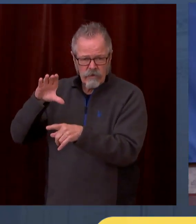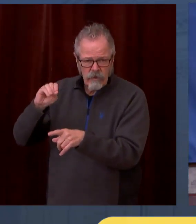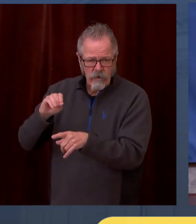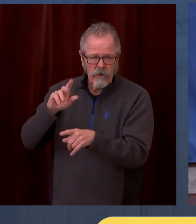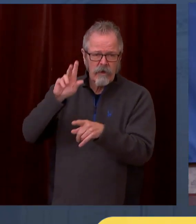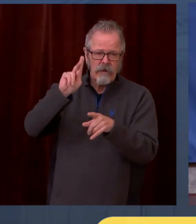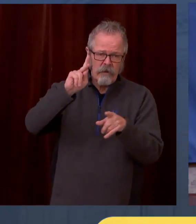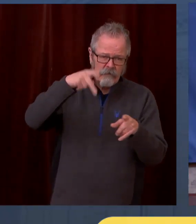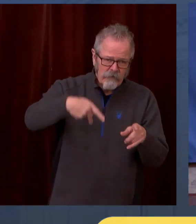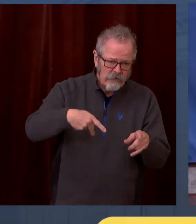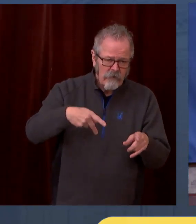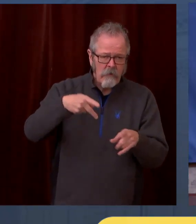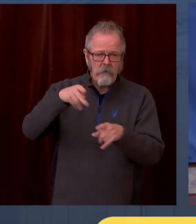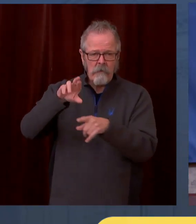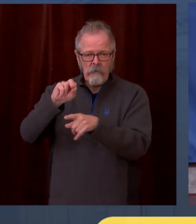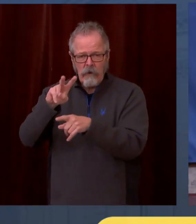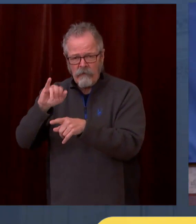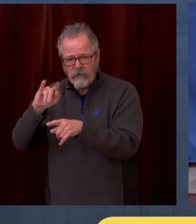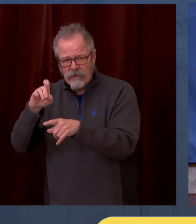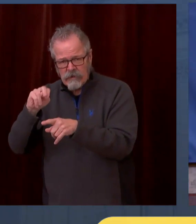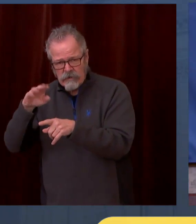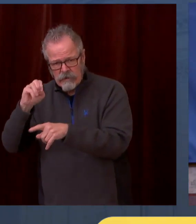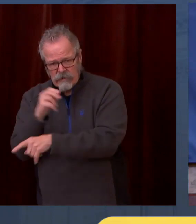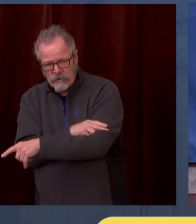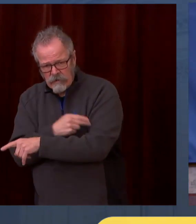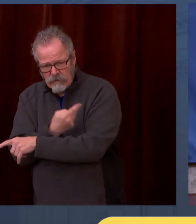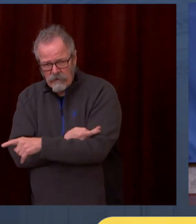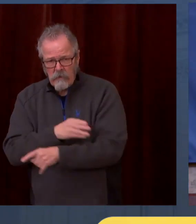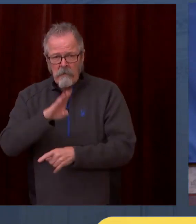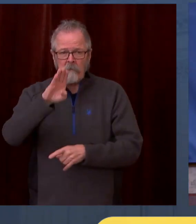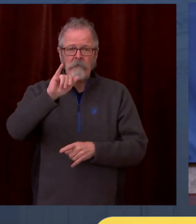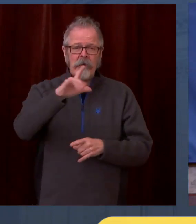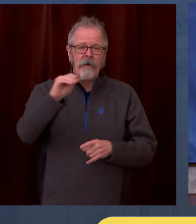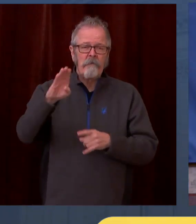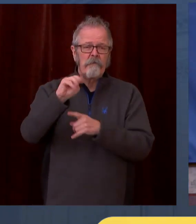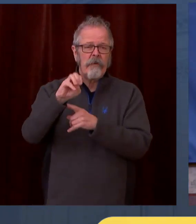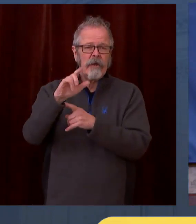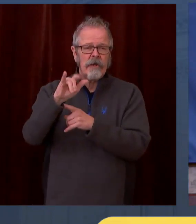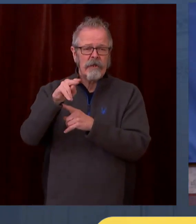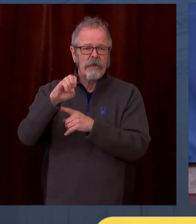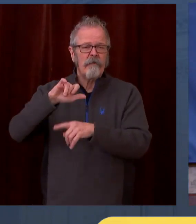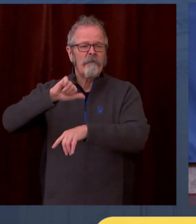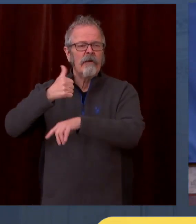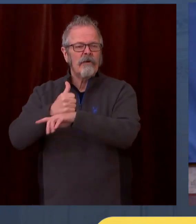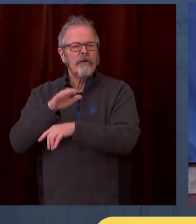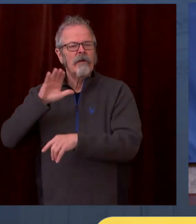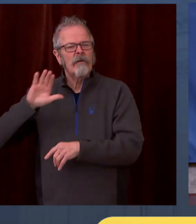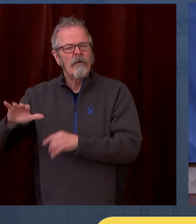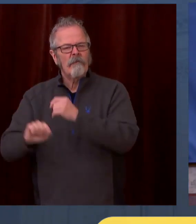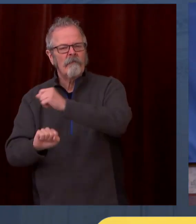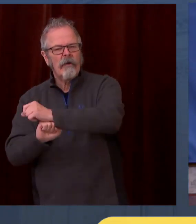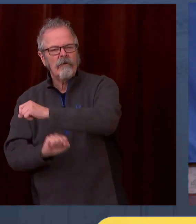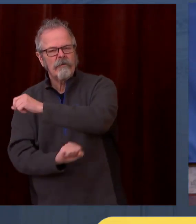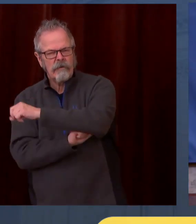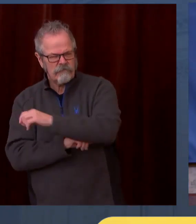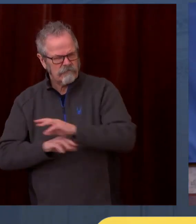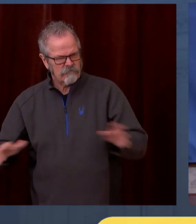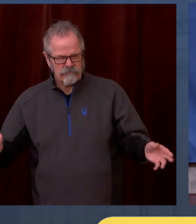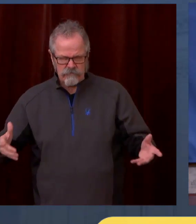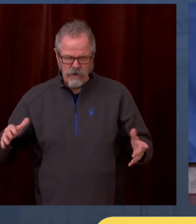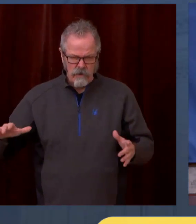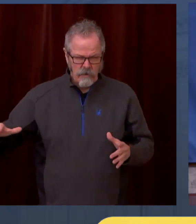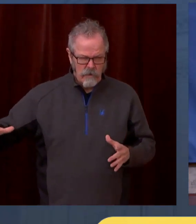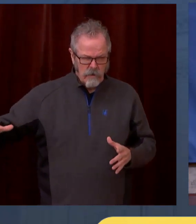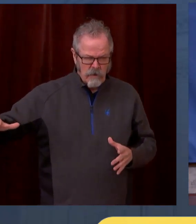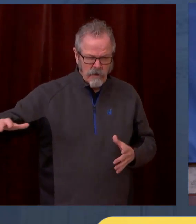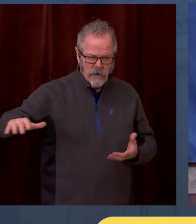many hundreds of volunteers who've been volunteering their time. have volunteer vaccinators who are using their days